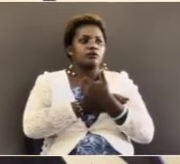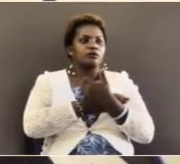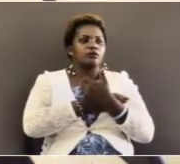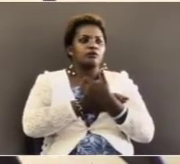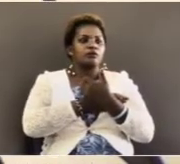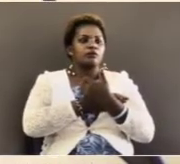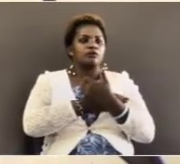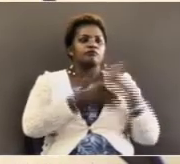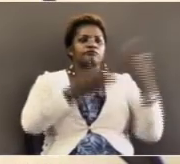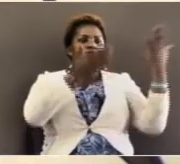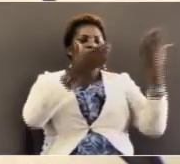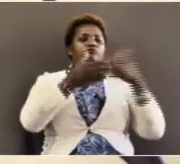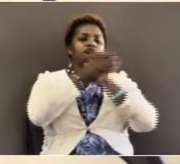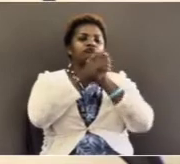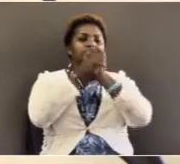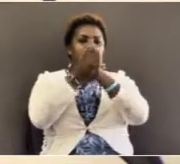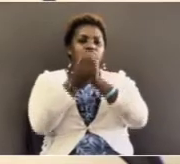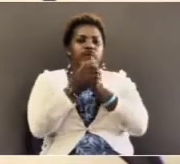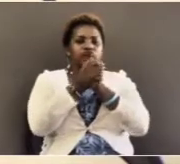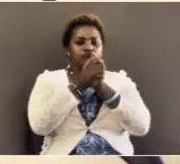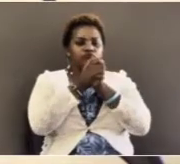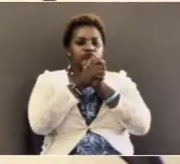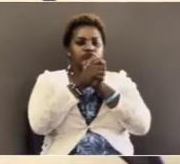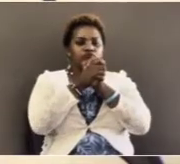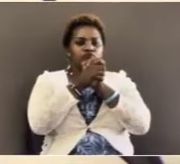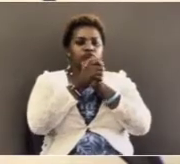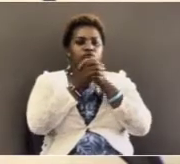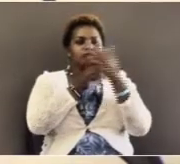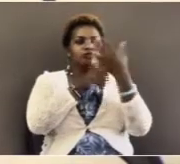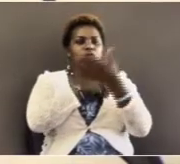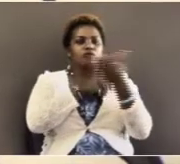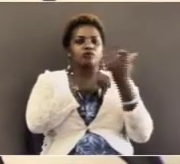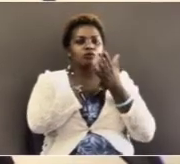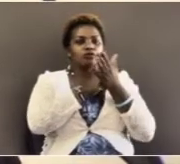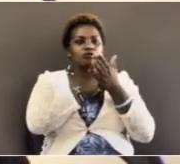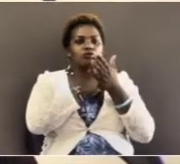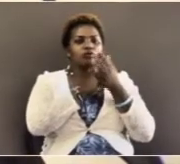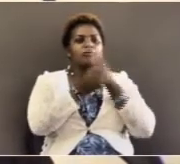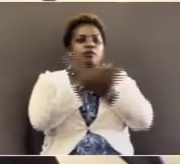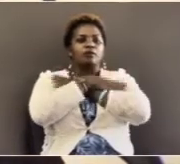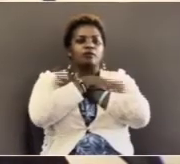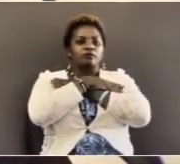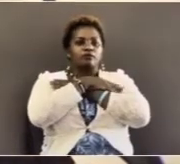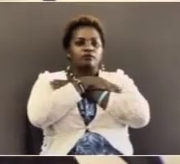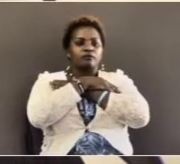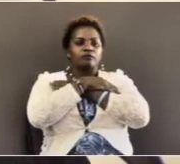I bring greetings to you from my friend